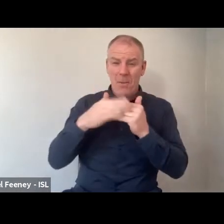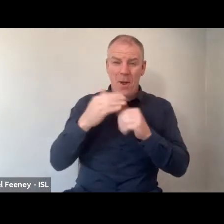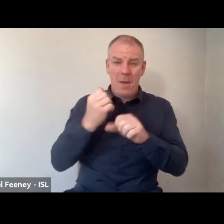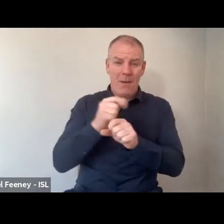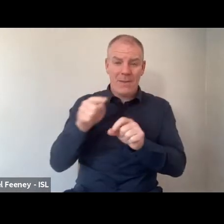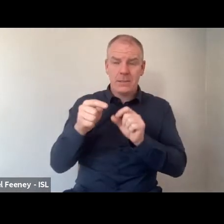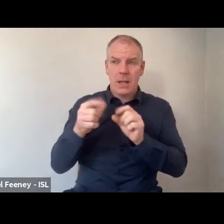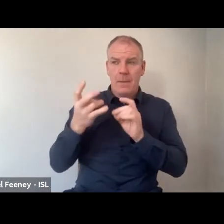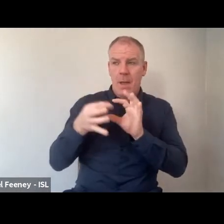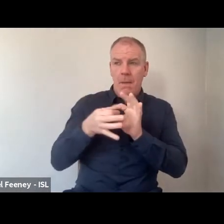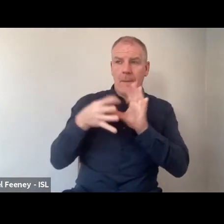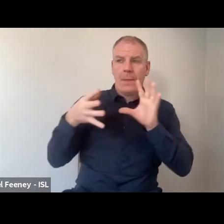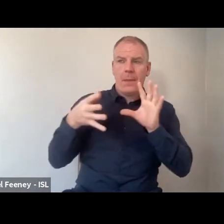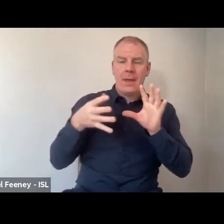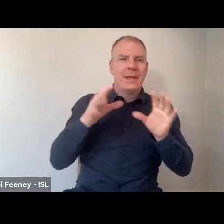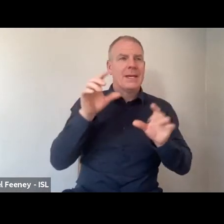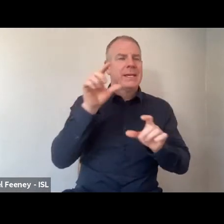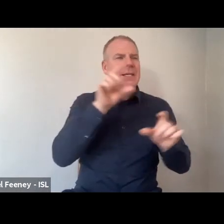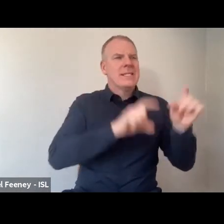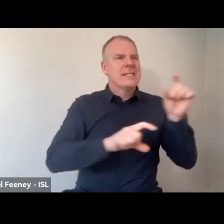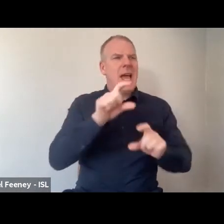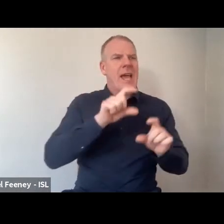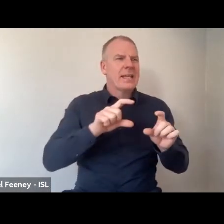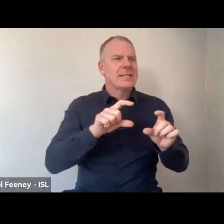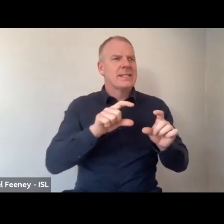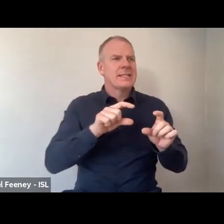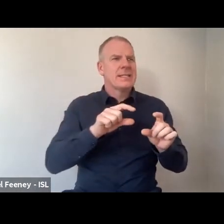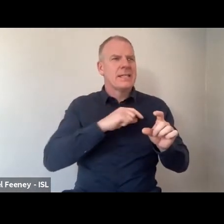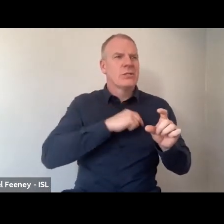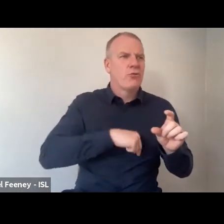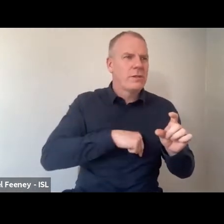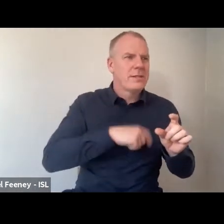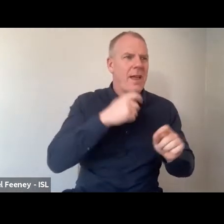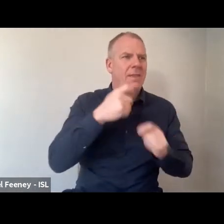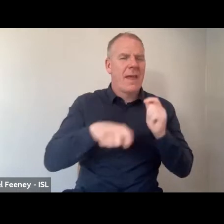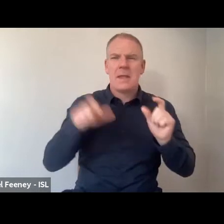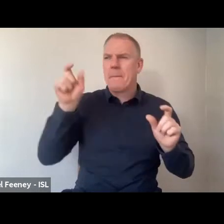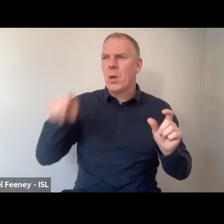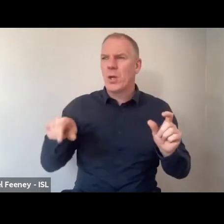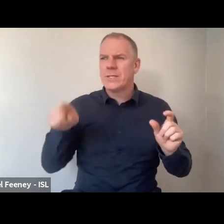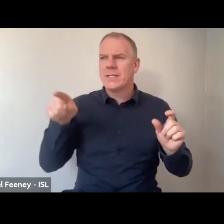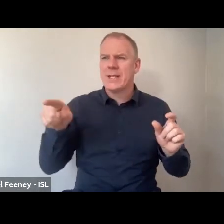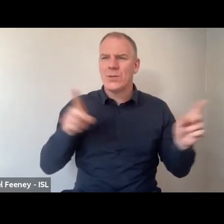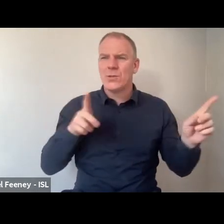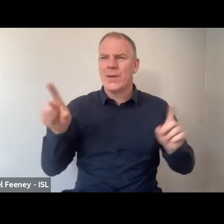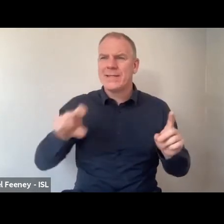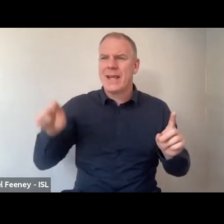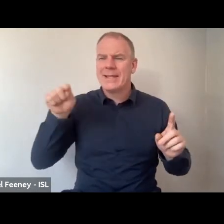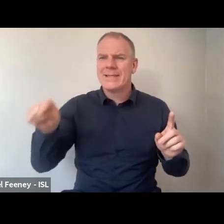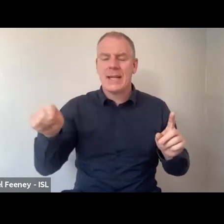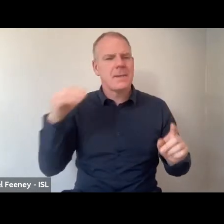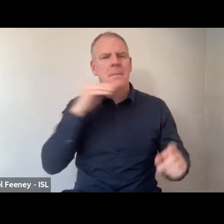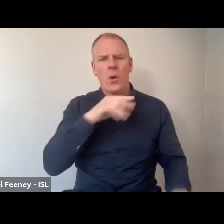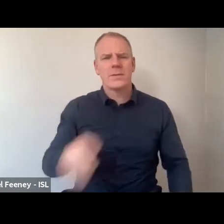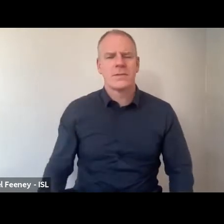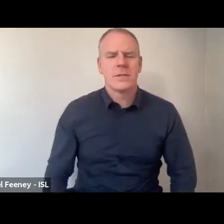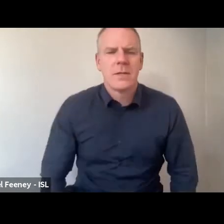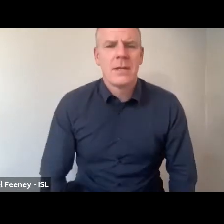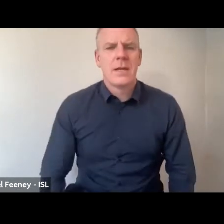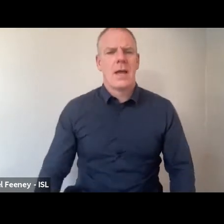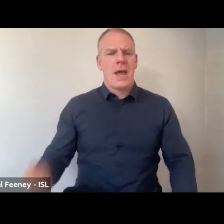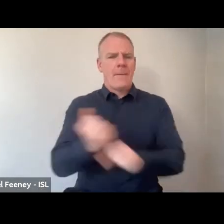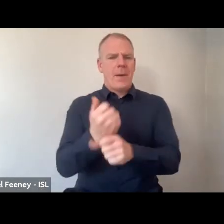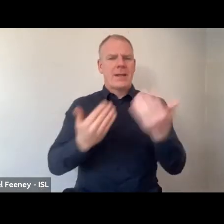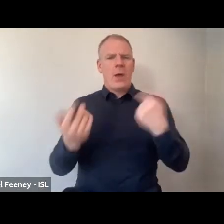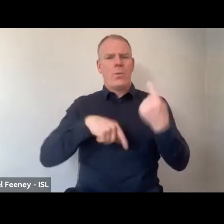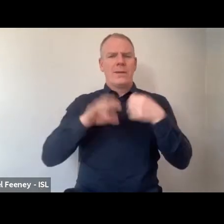disconnect between science being slightly more trusted than scientists. And that's really important in terms of our engagement with the